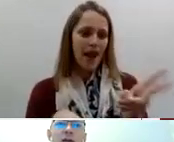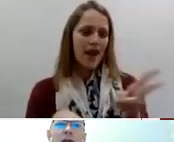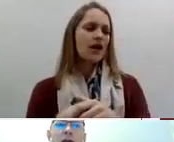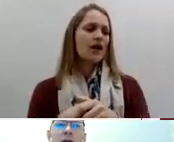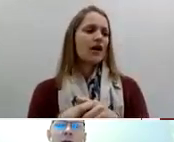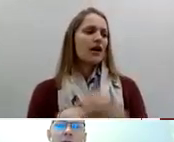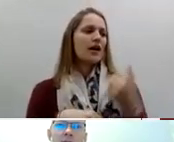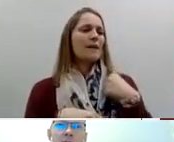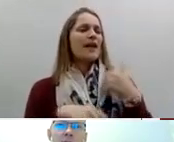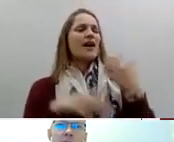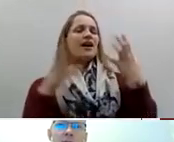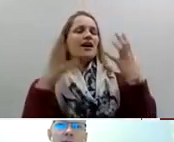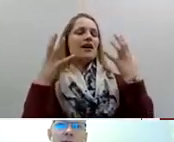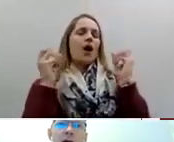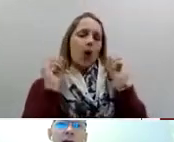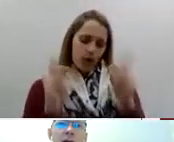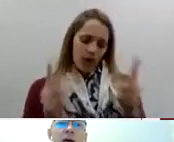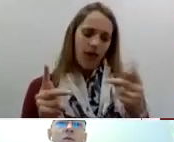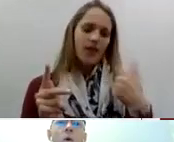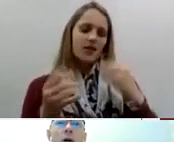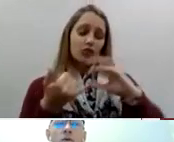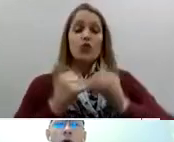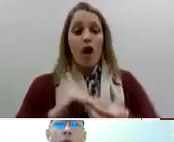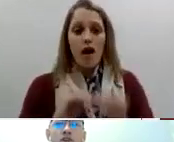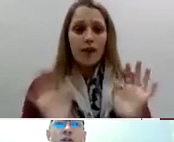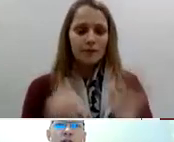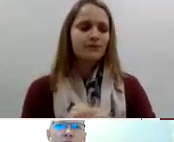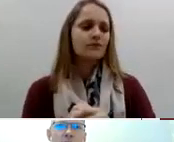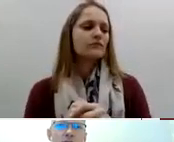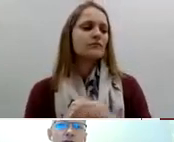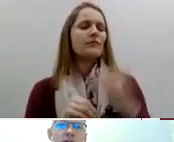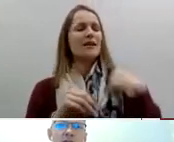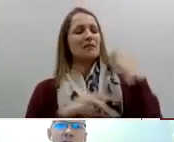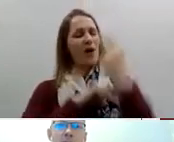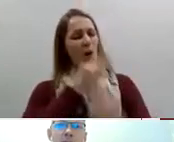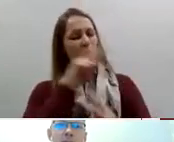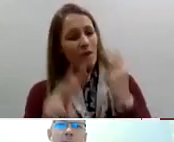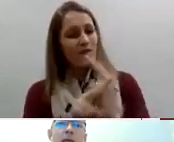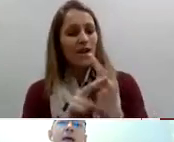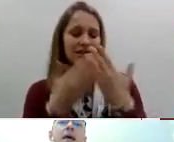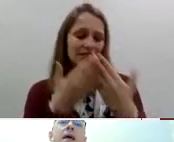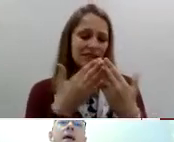and that I had one more opportunity to do the exam